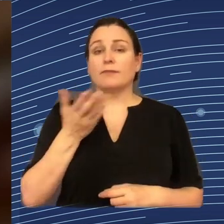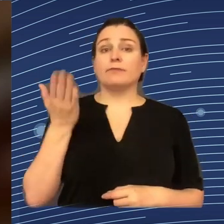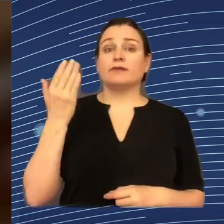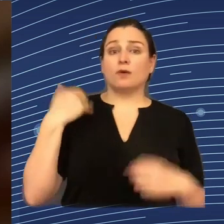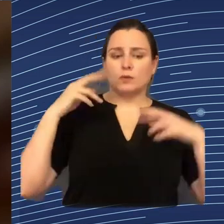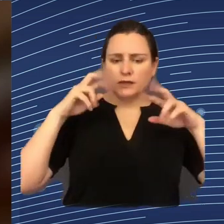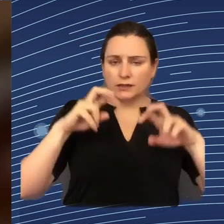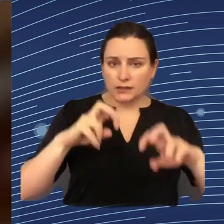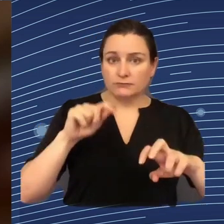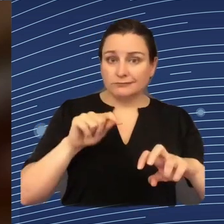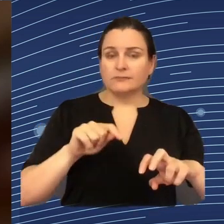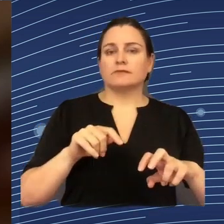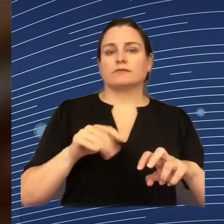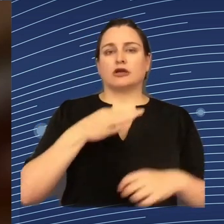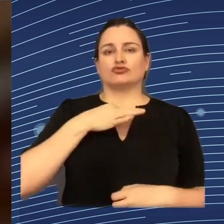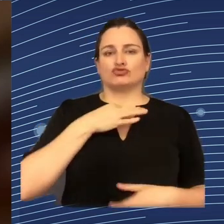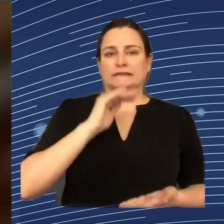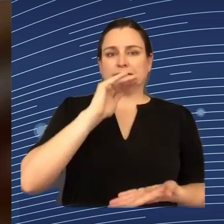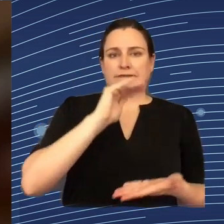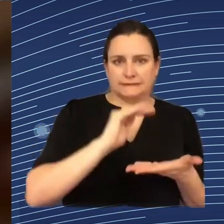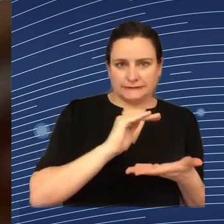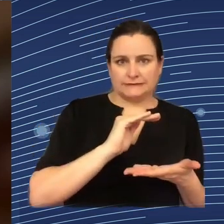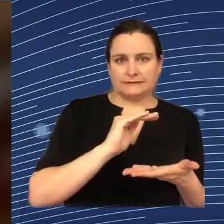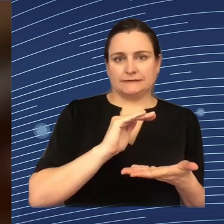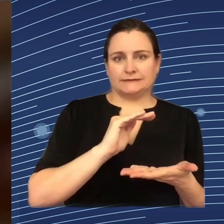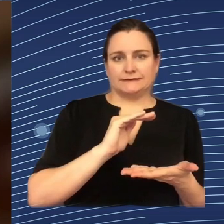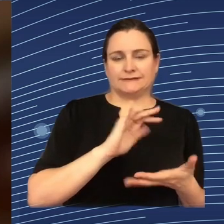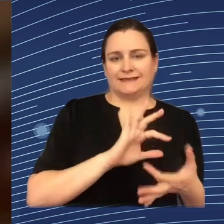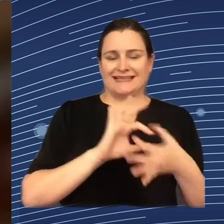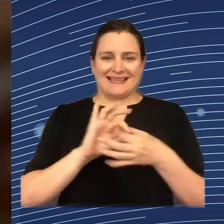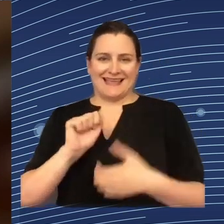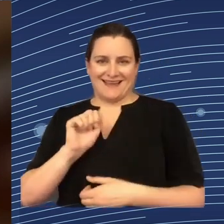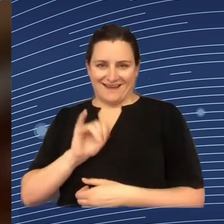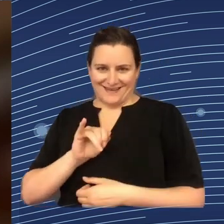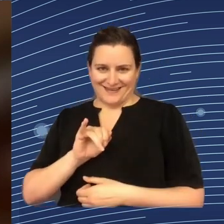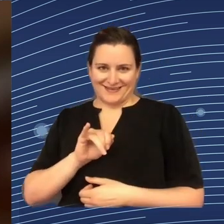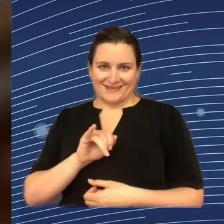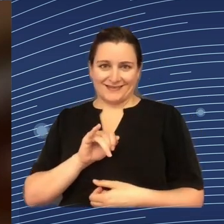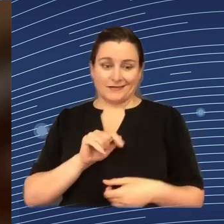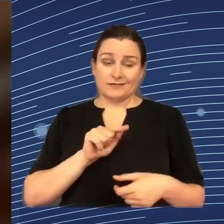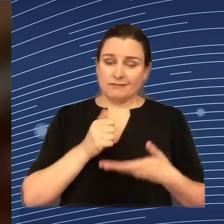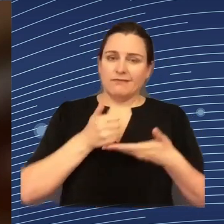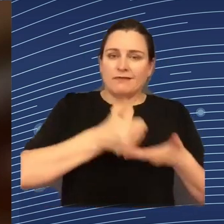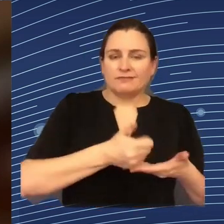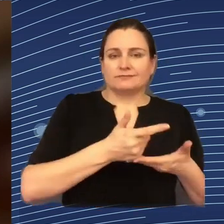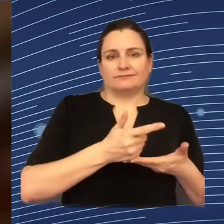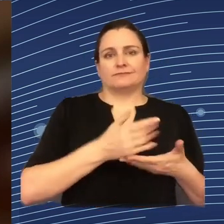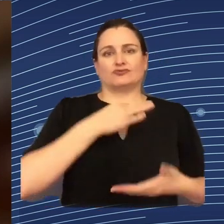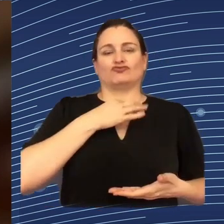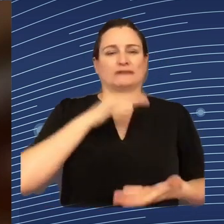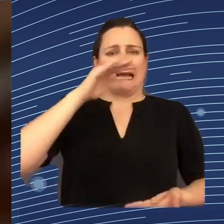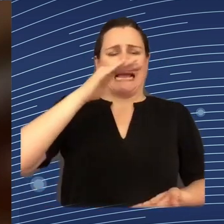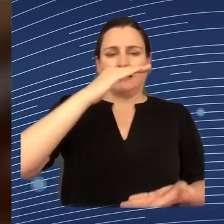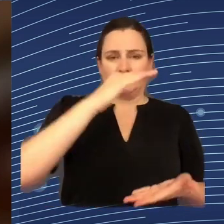are discussing a lot, especially in relation to the AI Act, to worker participation and the ability of workers to implement their